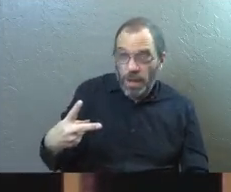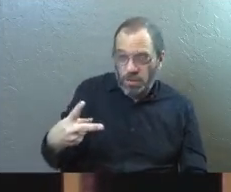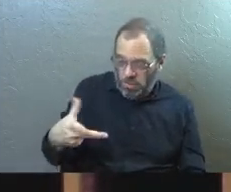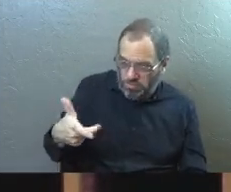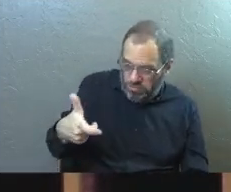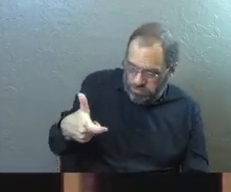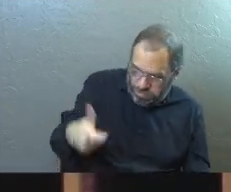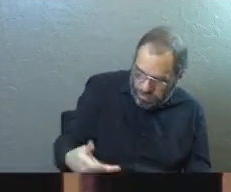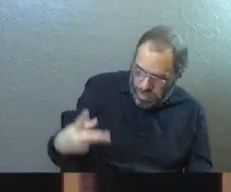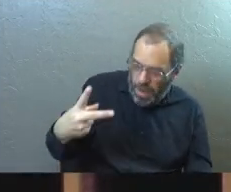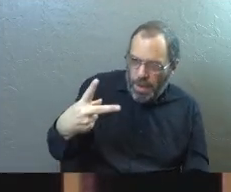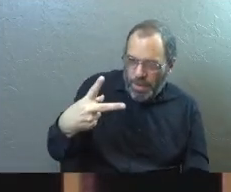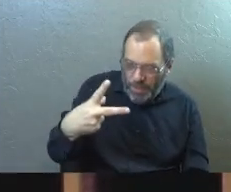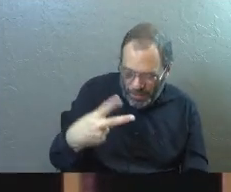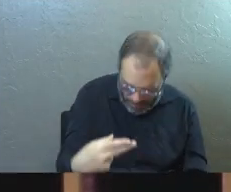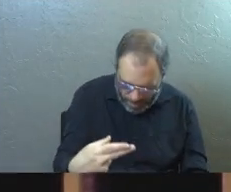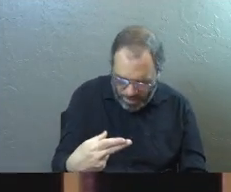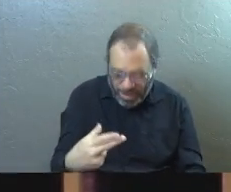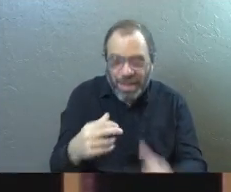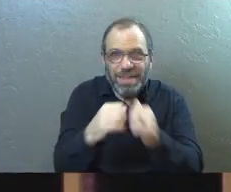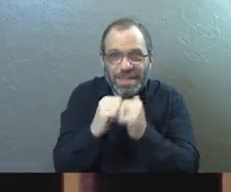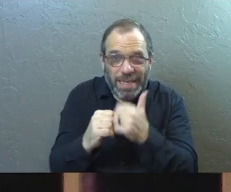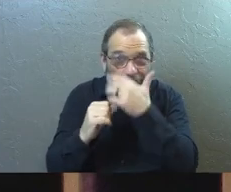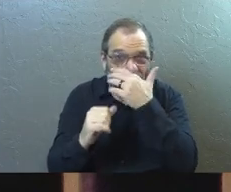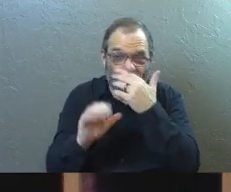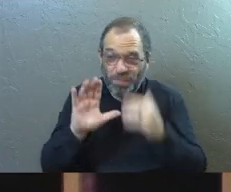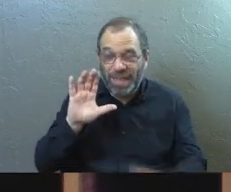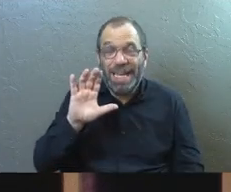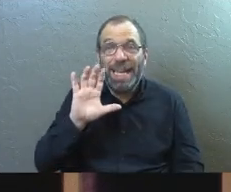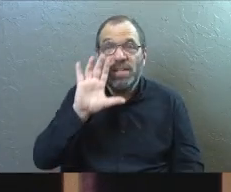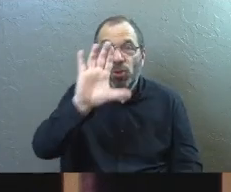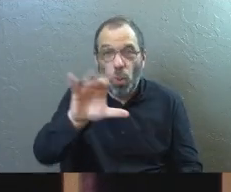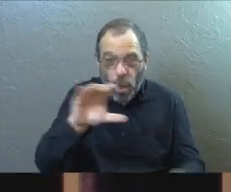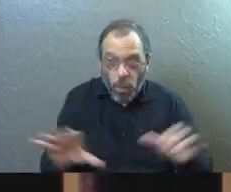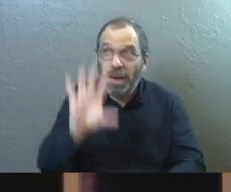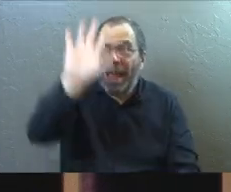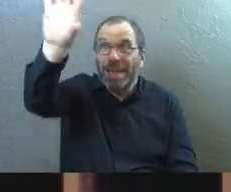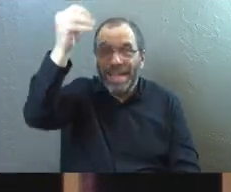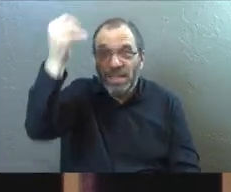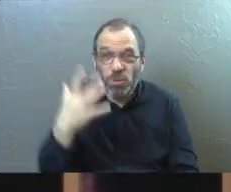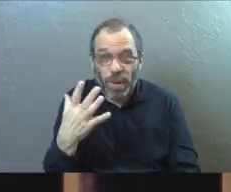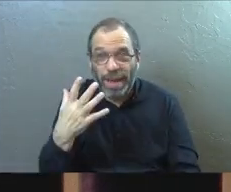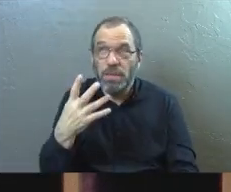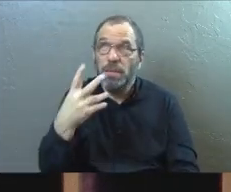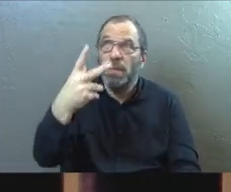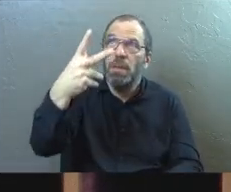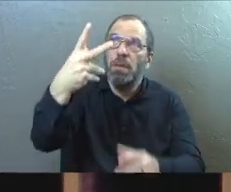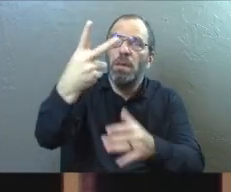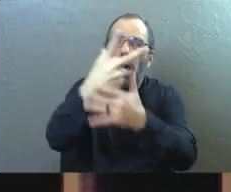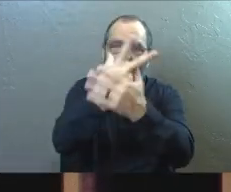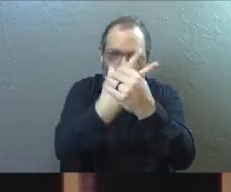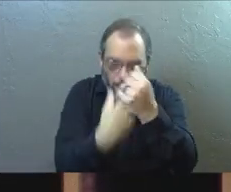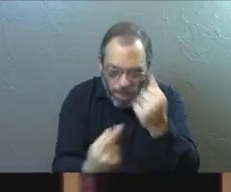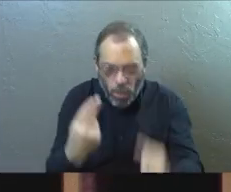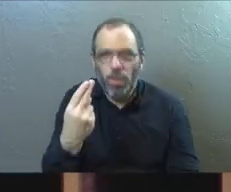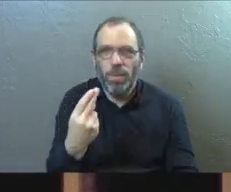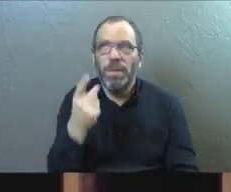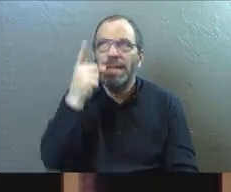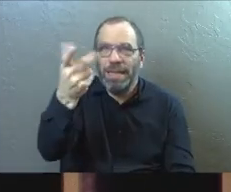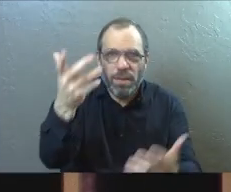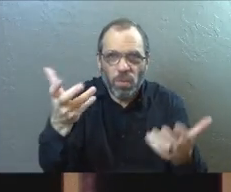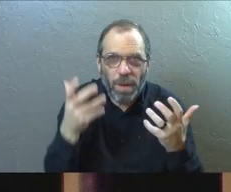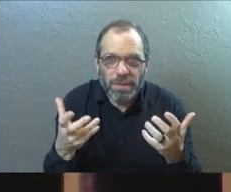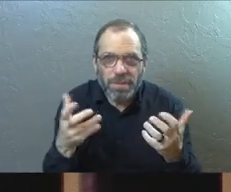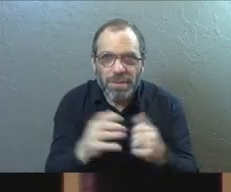to have God's grace. And they have to go together. It's not one or the other. It's both and in combination the way he wants it to be.